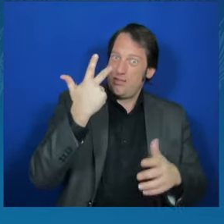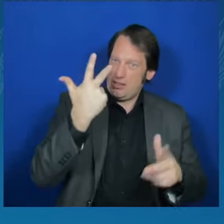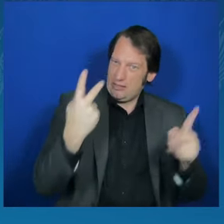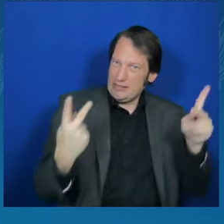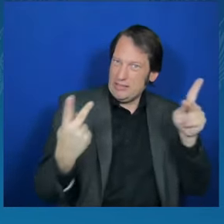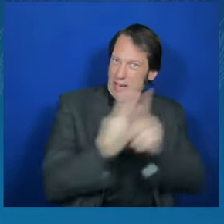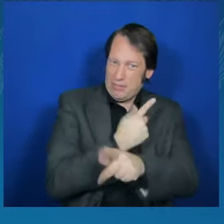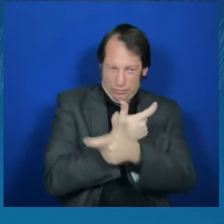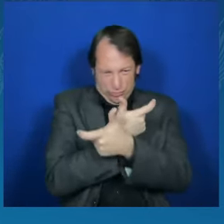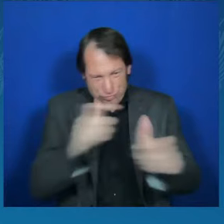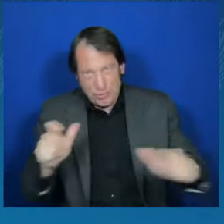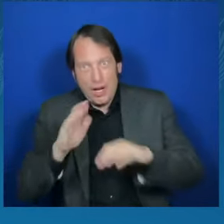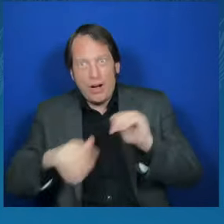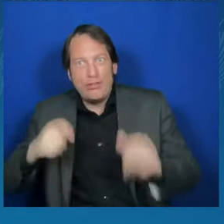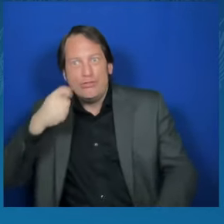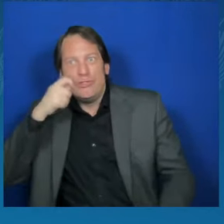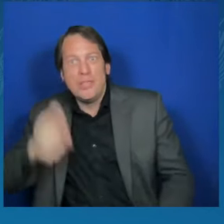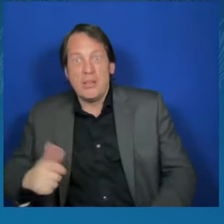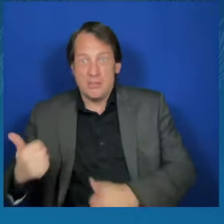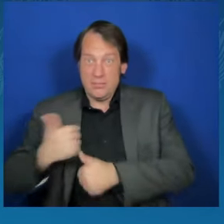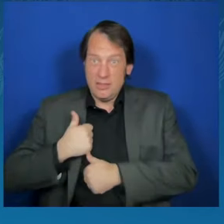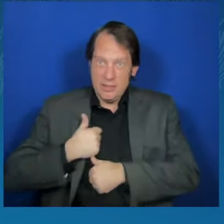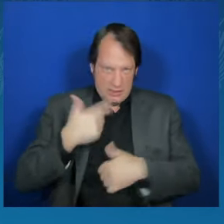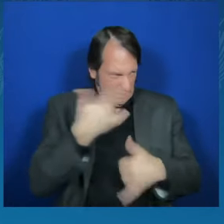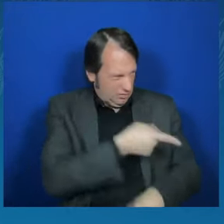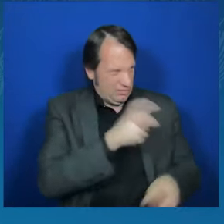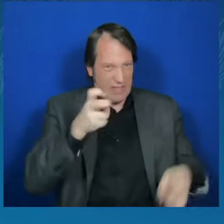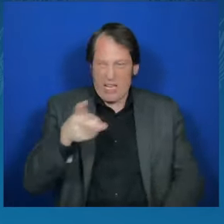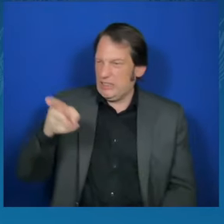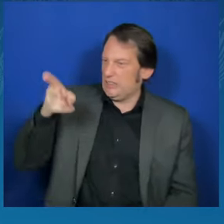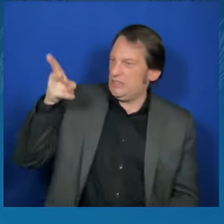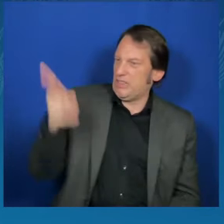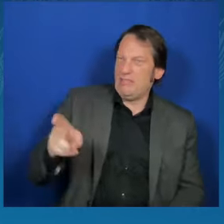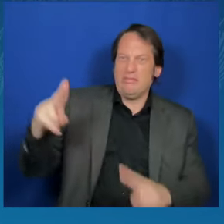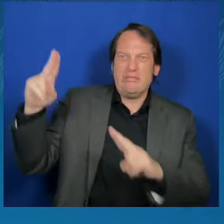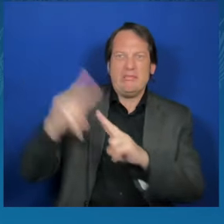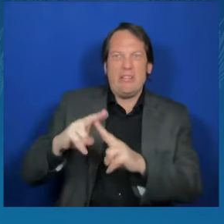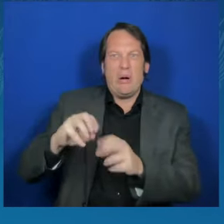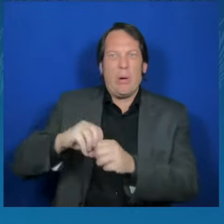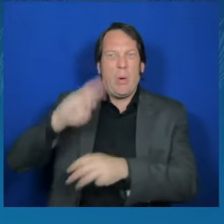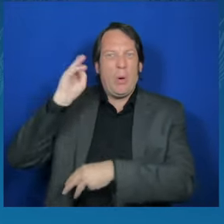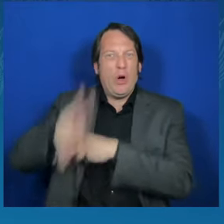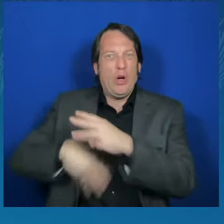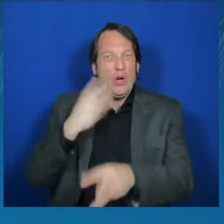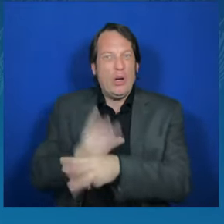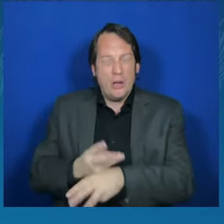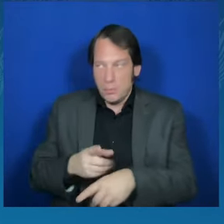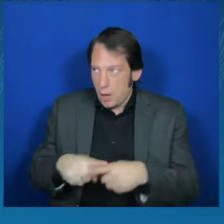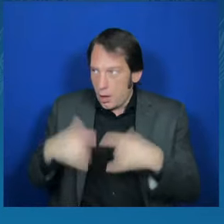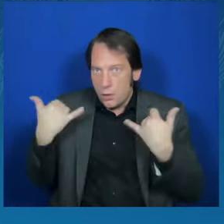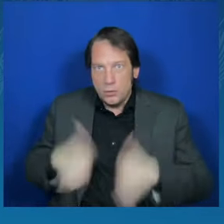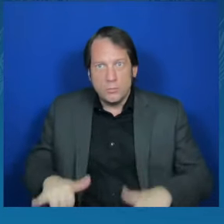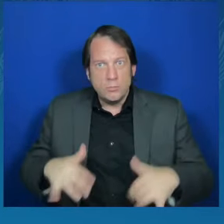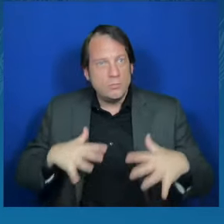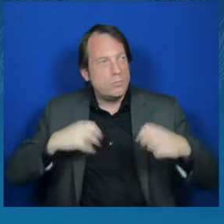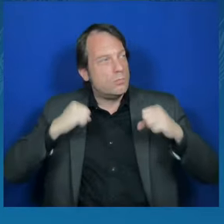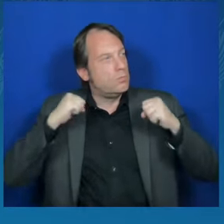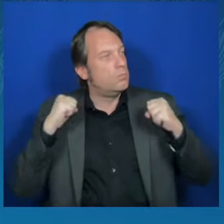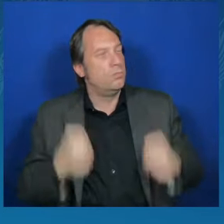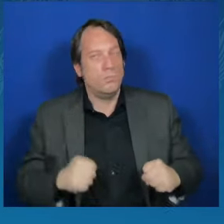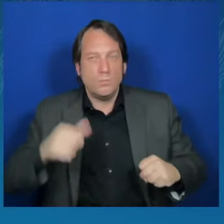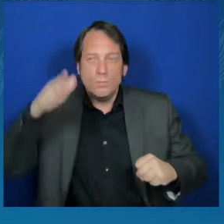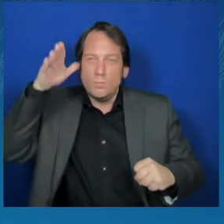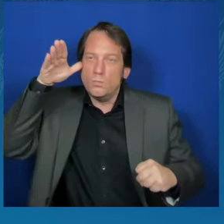You have stood strong in the face of Russia's advances and countered its aerial assaults. You have regained half the